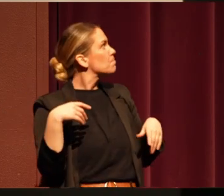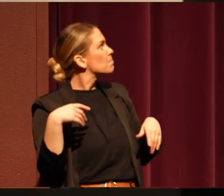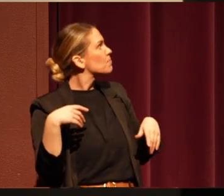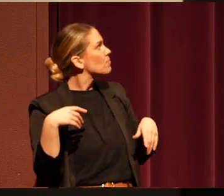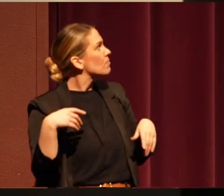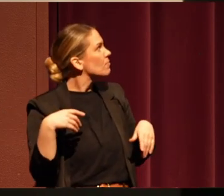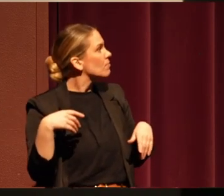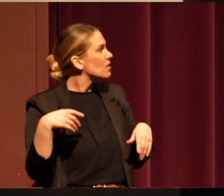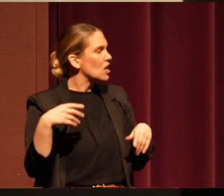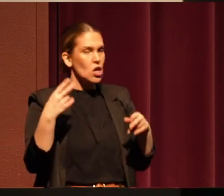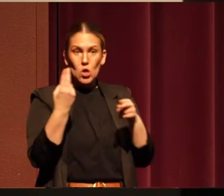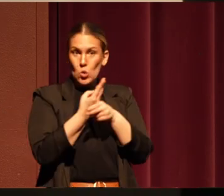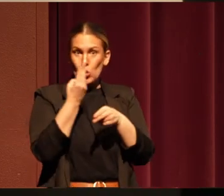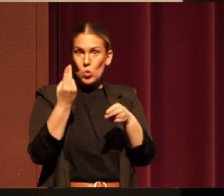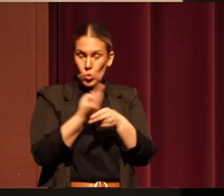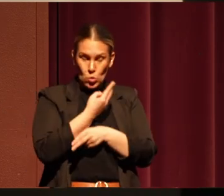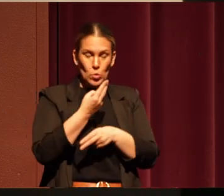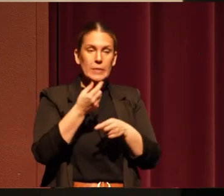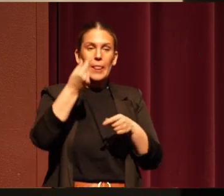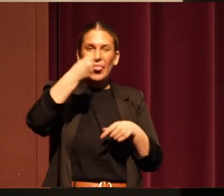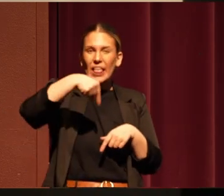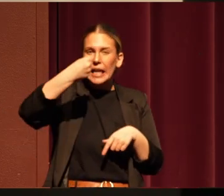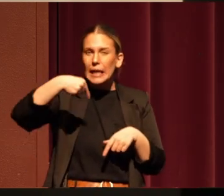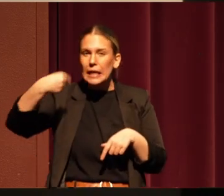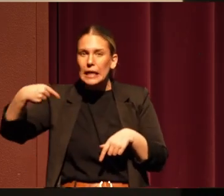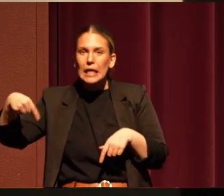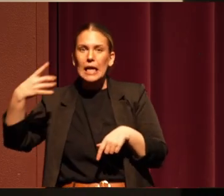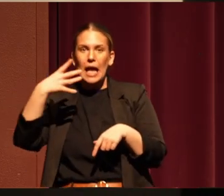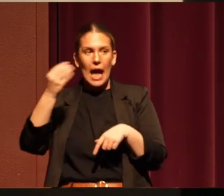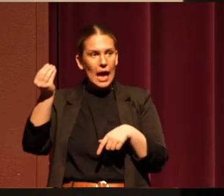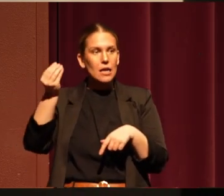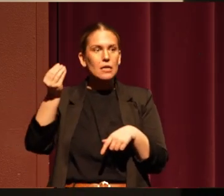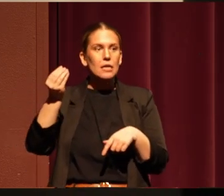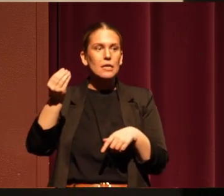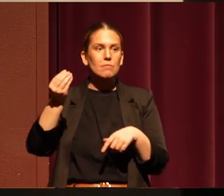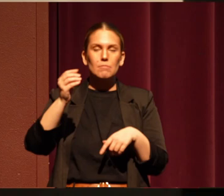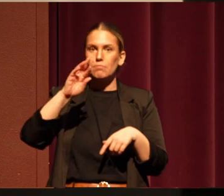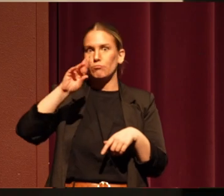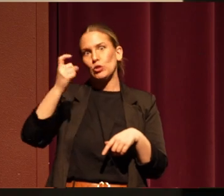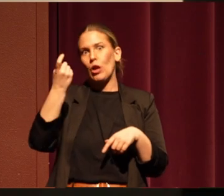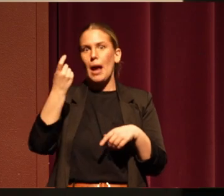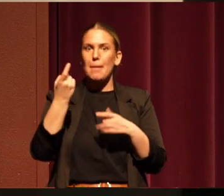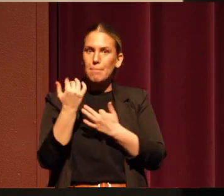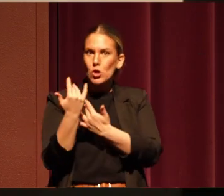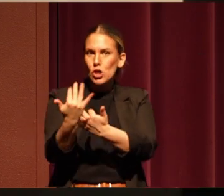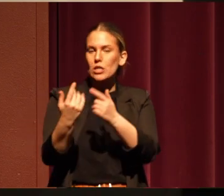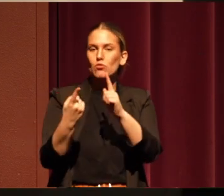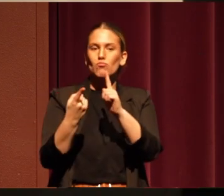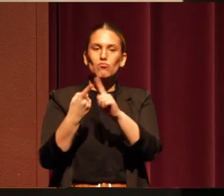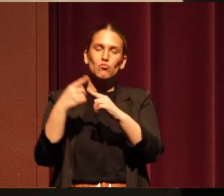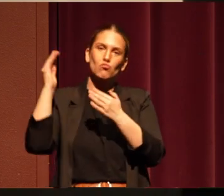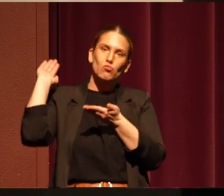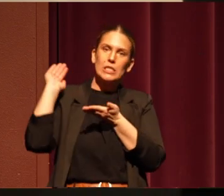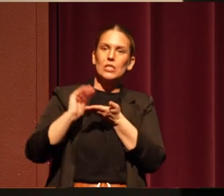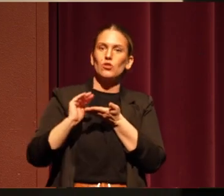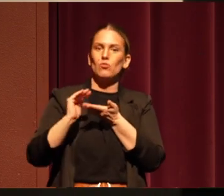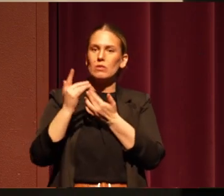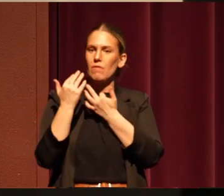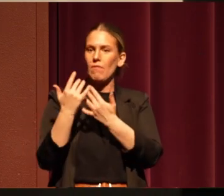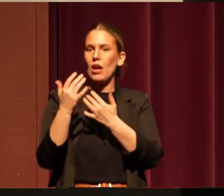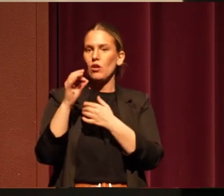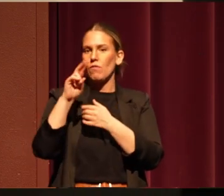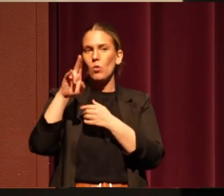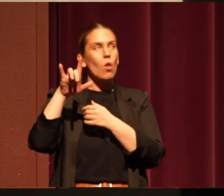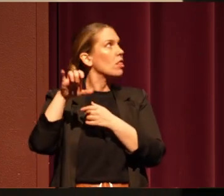use thinning and prescribed burning to reduce fire fuels. The scorched earth